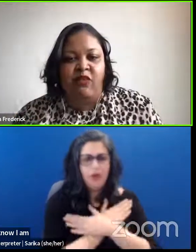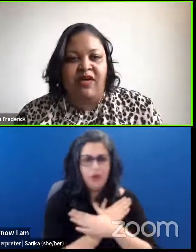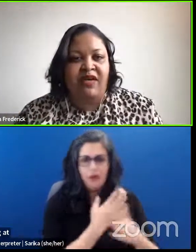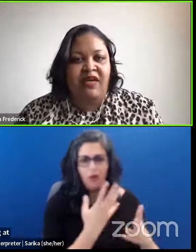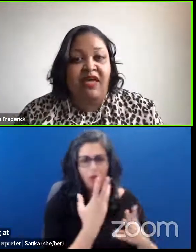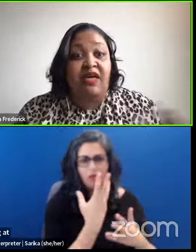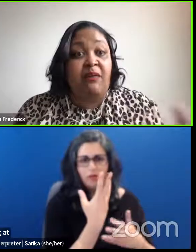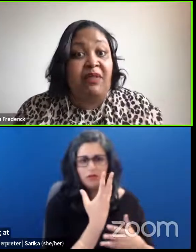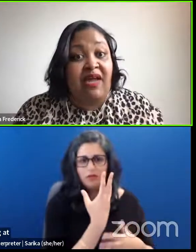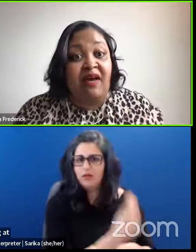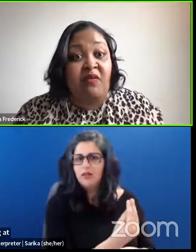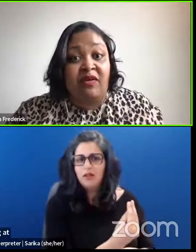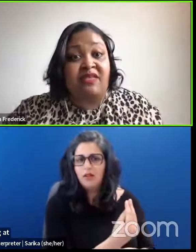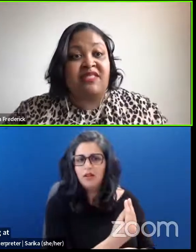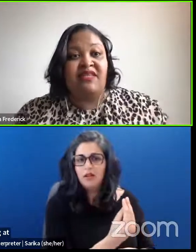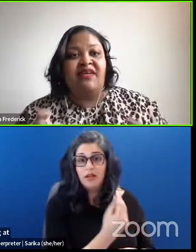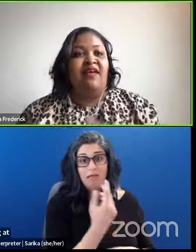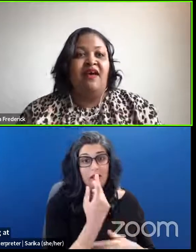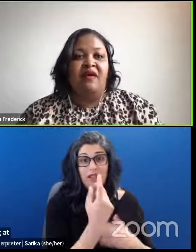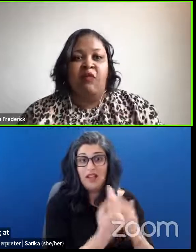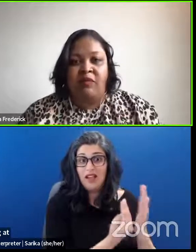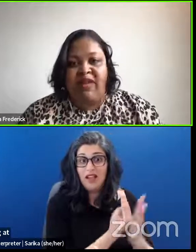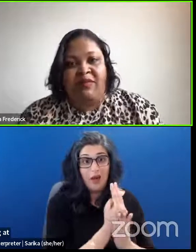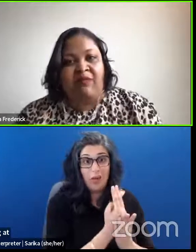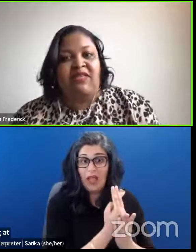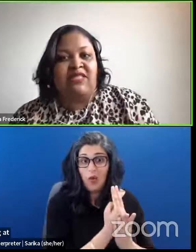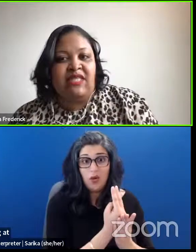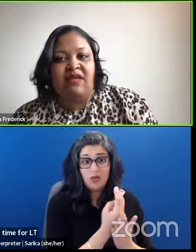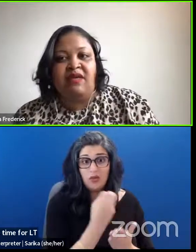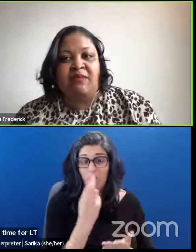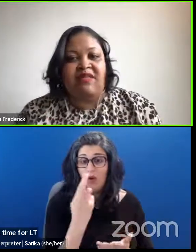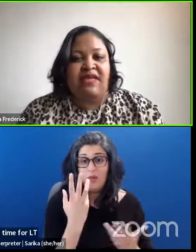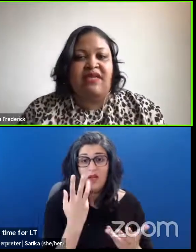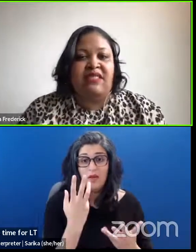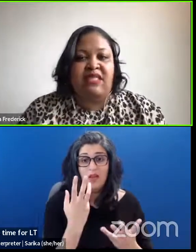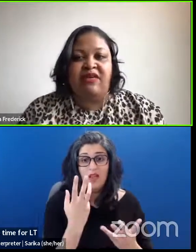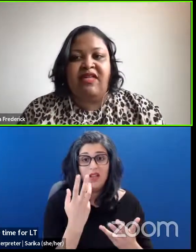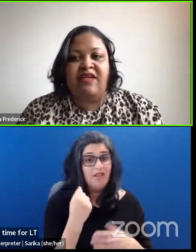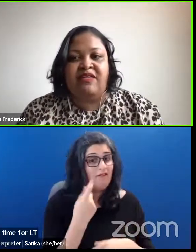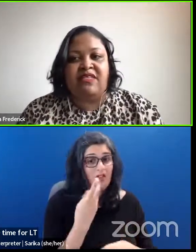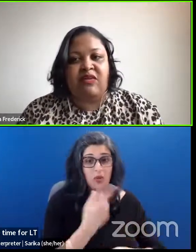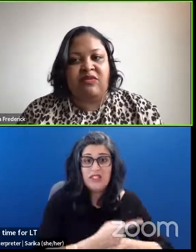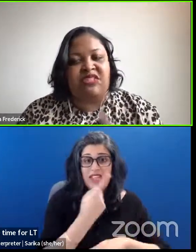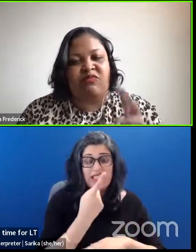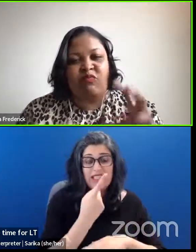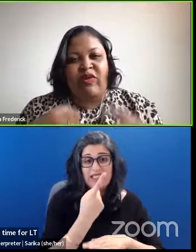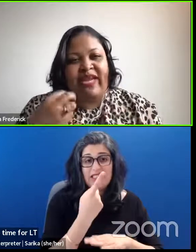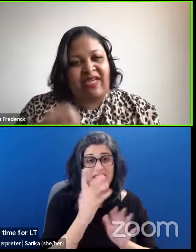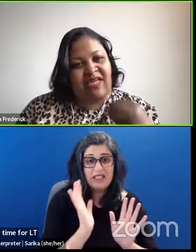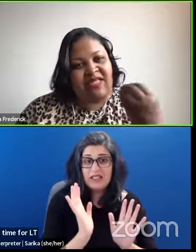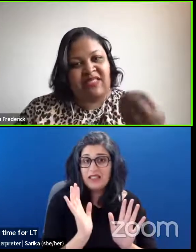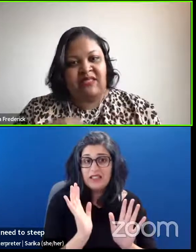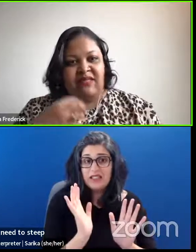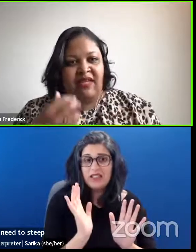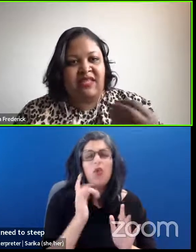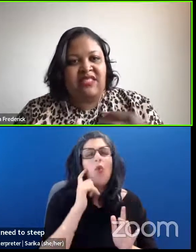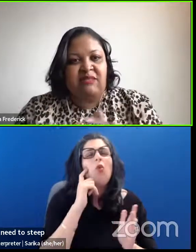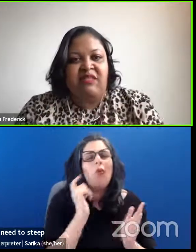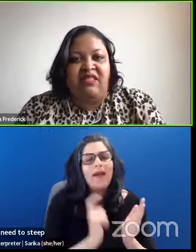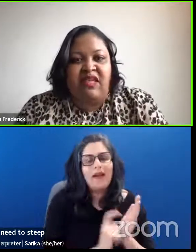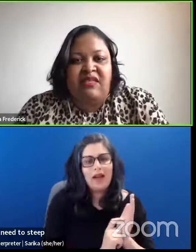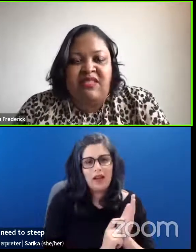away for a couple of hours. Or maybe I'm going to take a couple of days here and there. So just recognizing